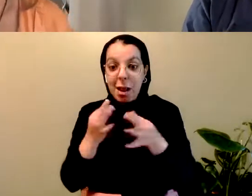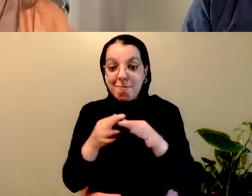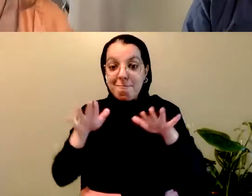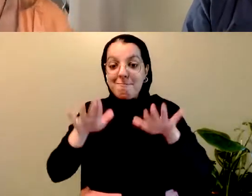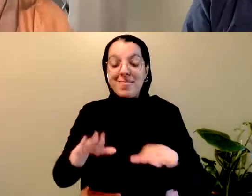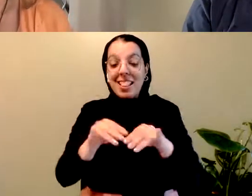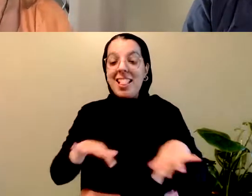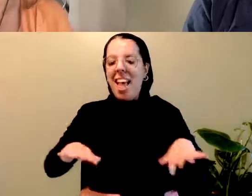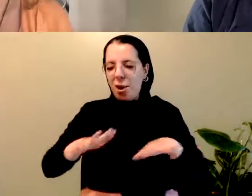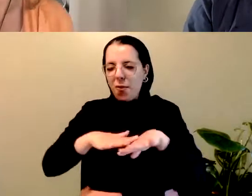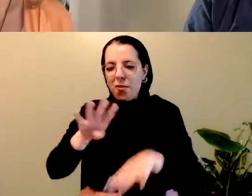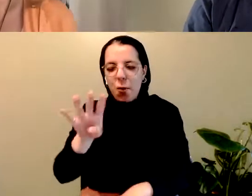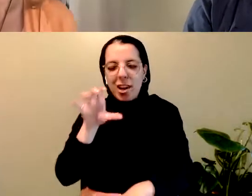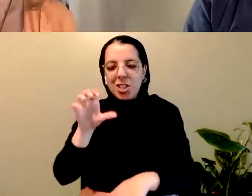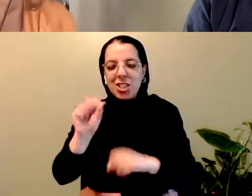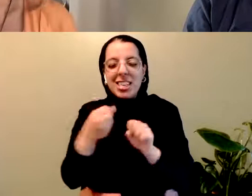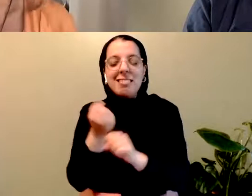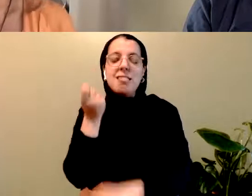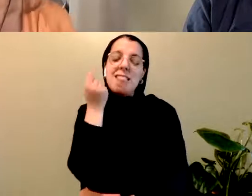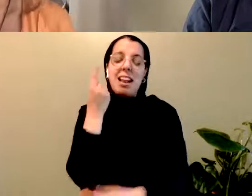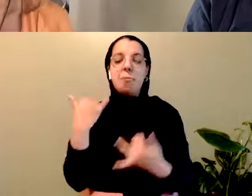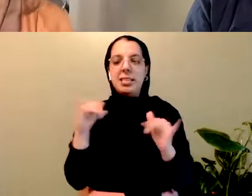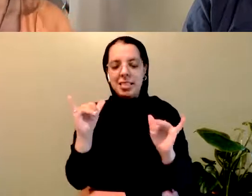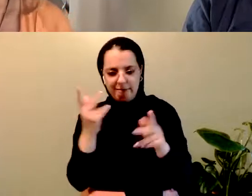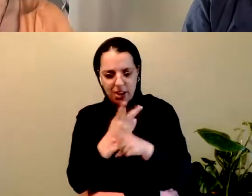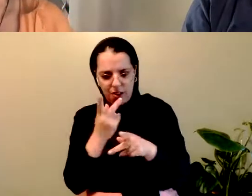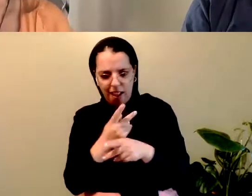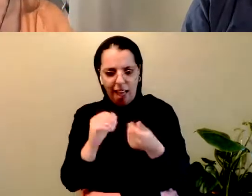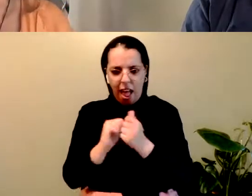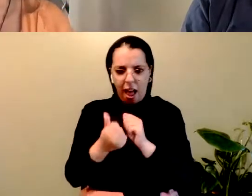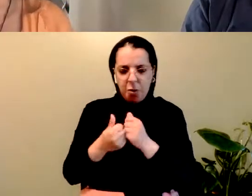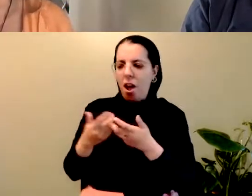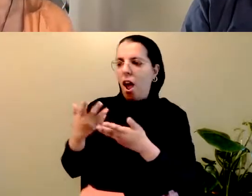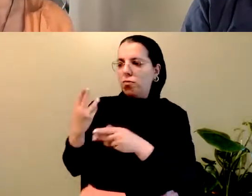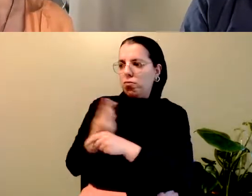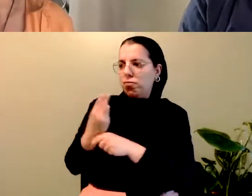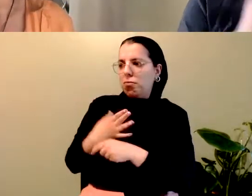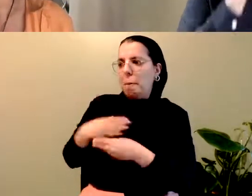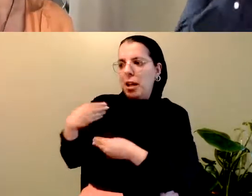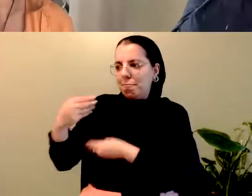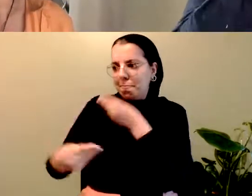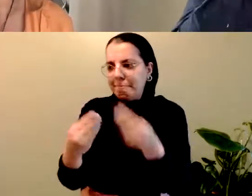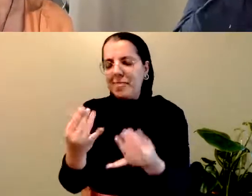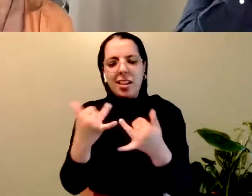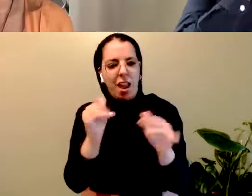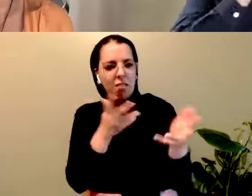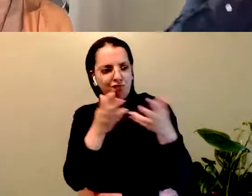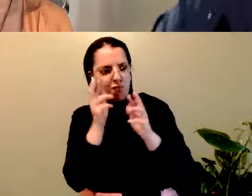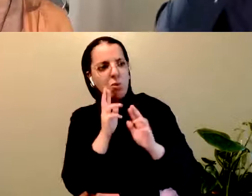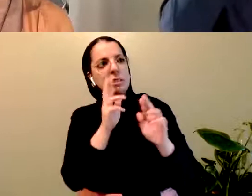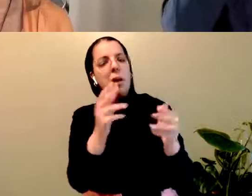still learning what it means to live with this heritage and to be in respectful relation with Indigenous people and what my